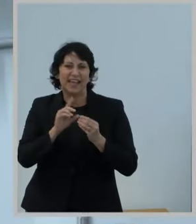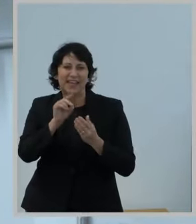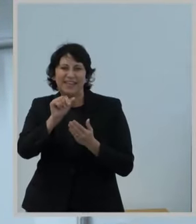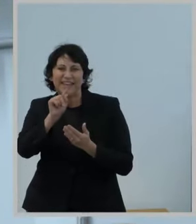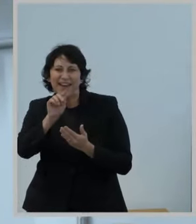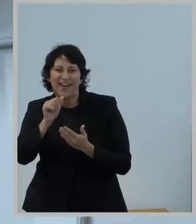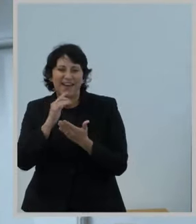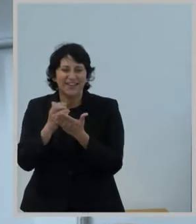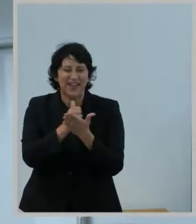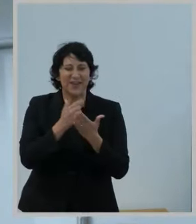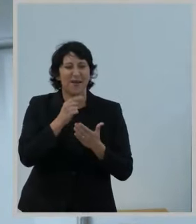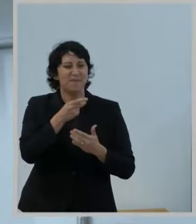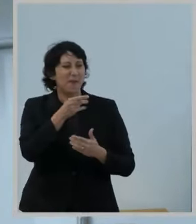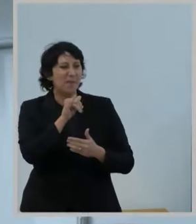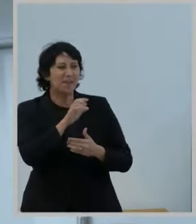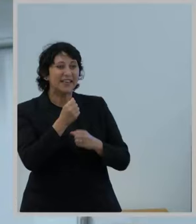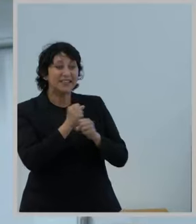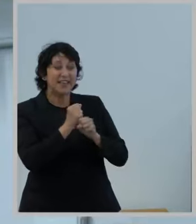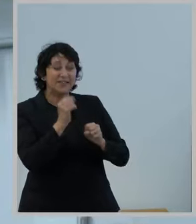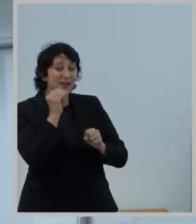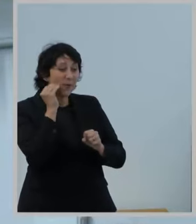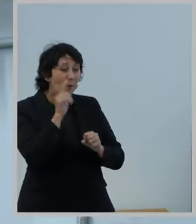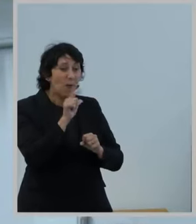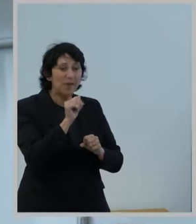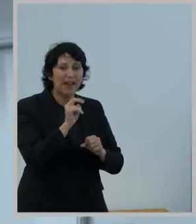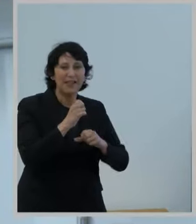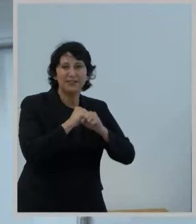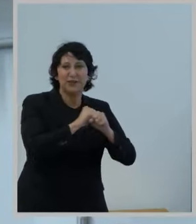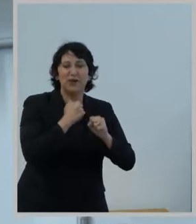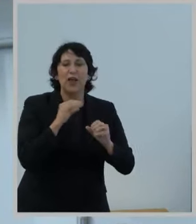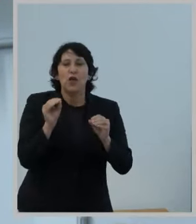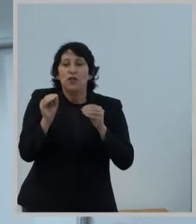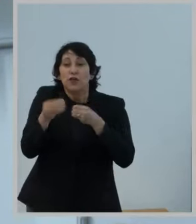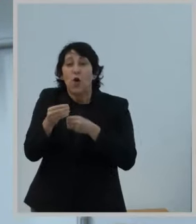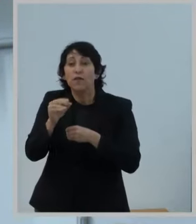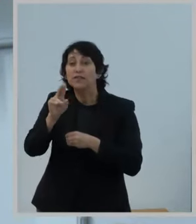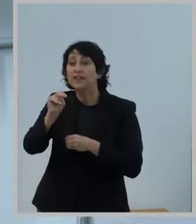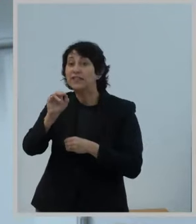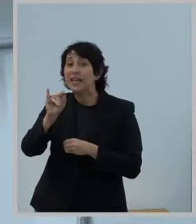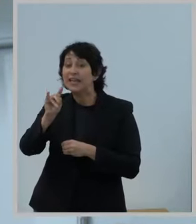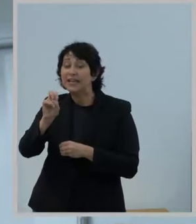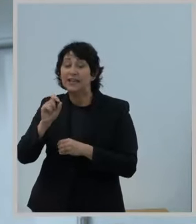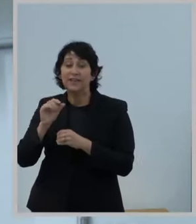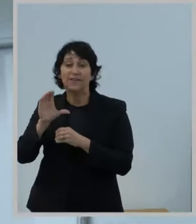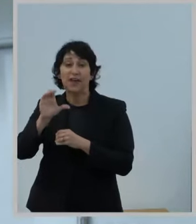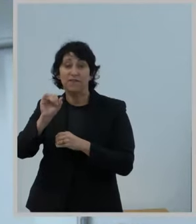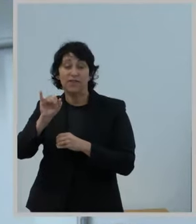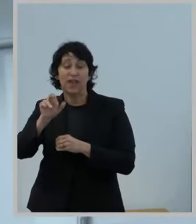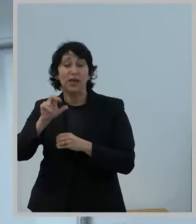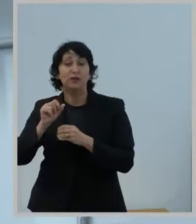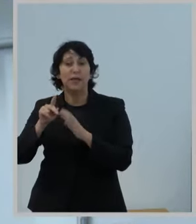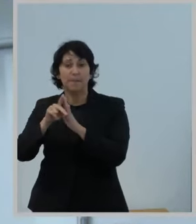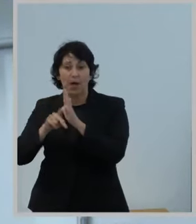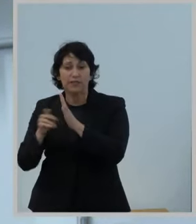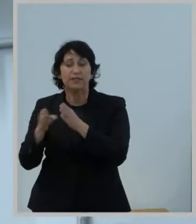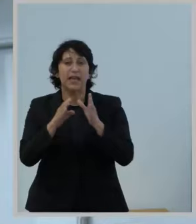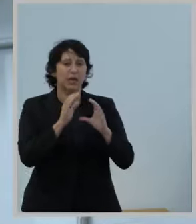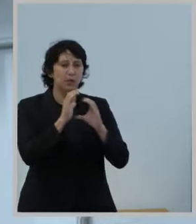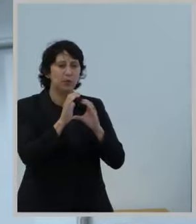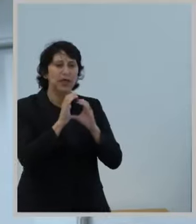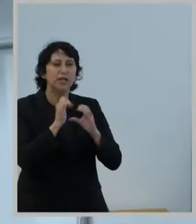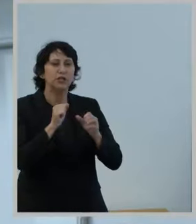Counsel, Public Safety and Homeland Security Bureau, the Office of Native Affairs and Policy, and the Office of Communications Business